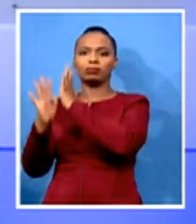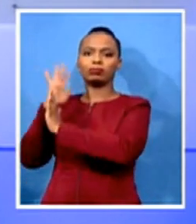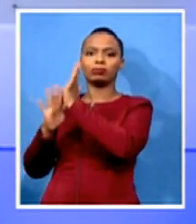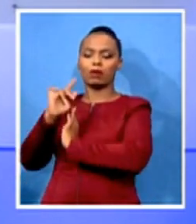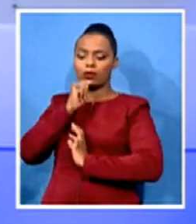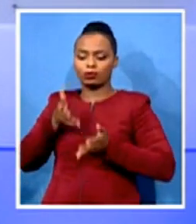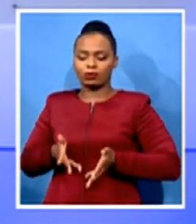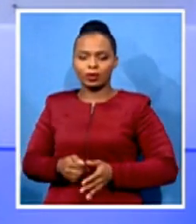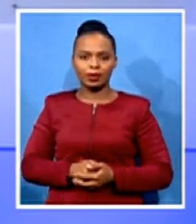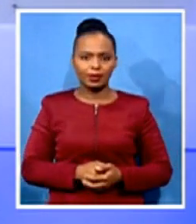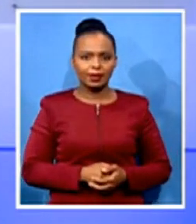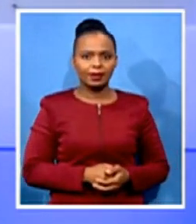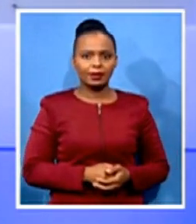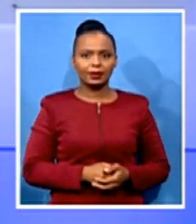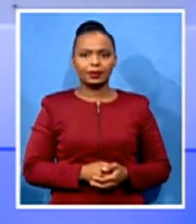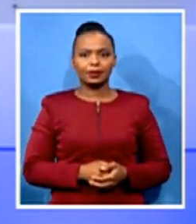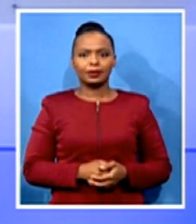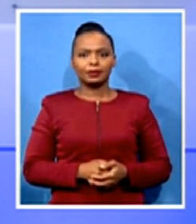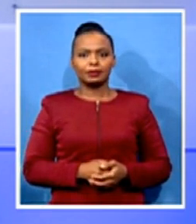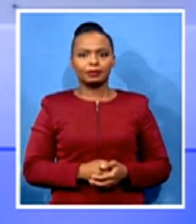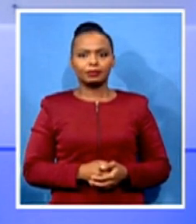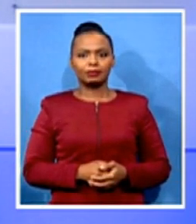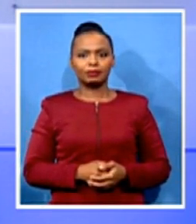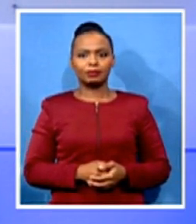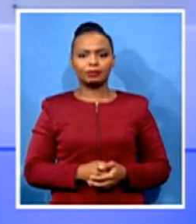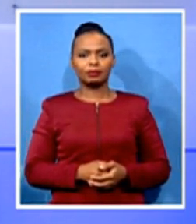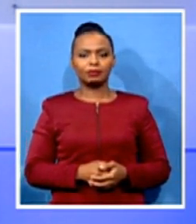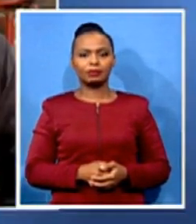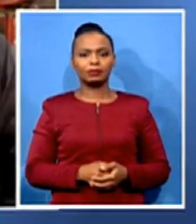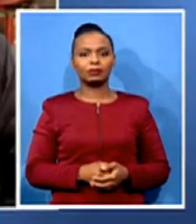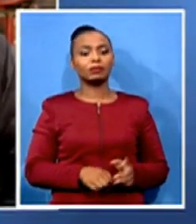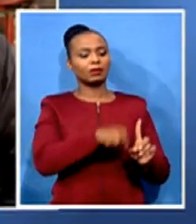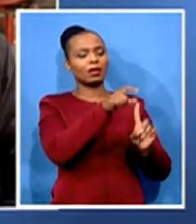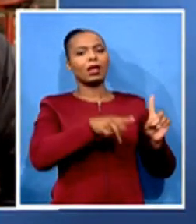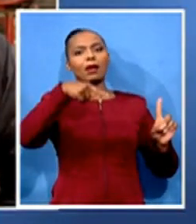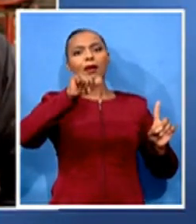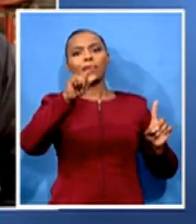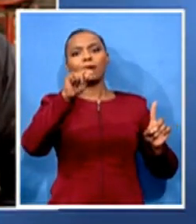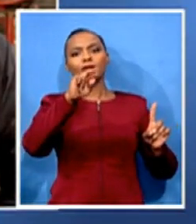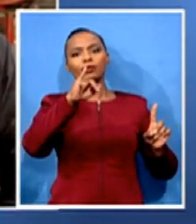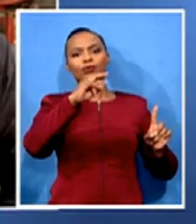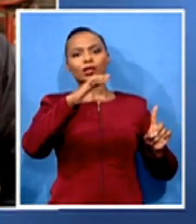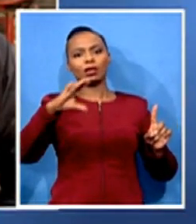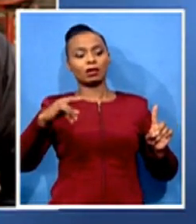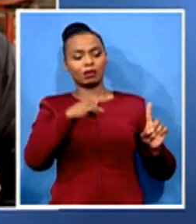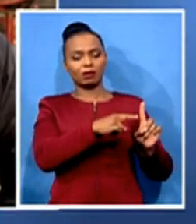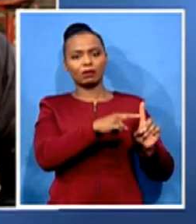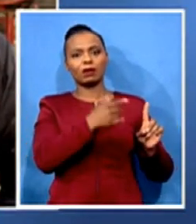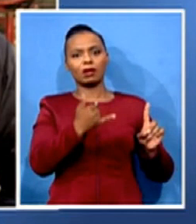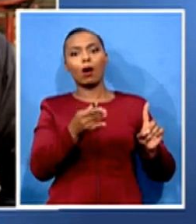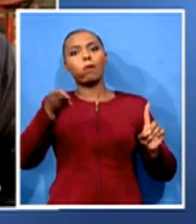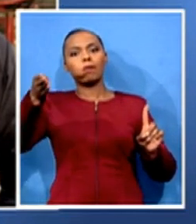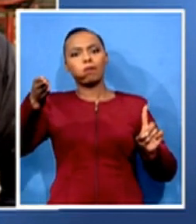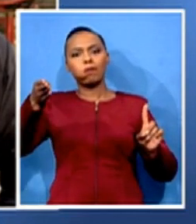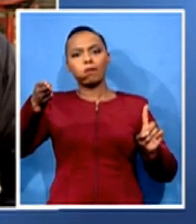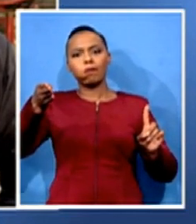All right, let us now bring in Patrick Falk, who is standing by for us in Beijing, China. Patrick, a very good